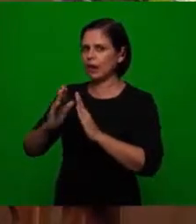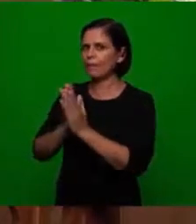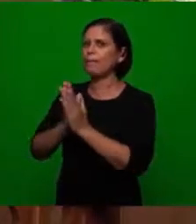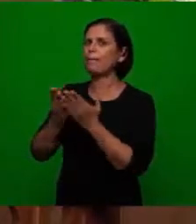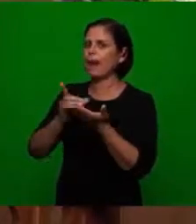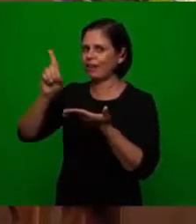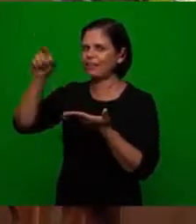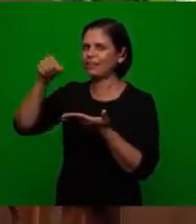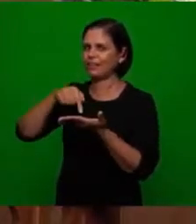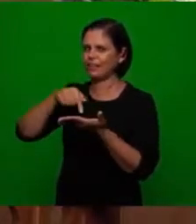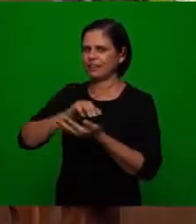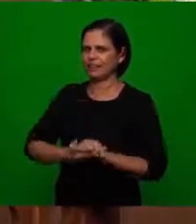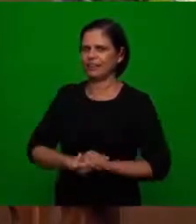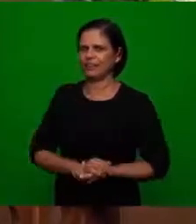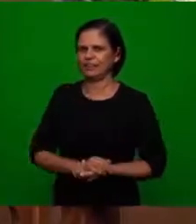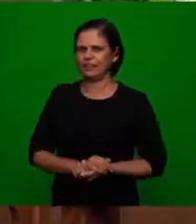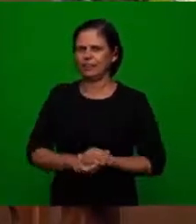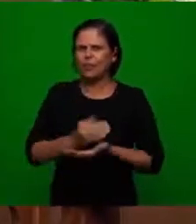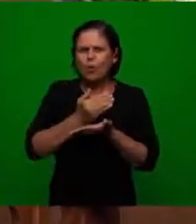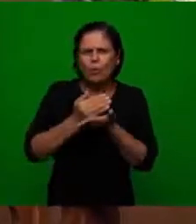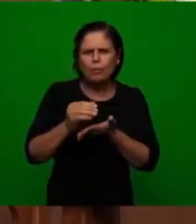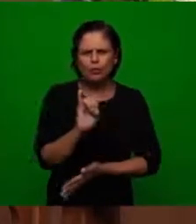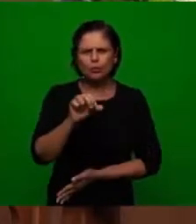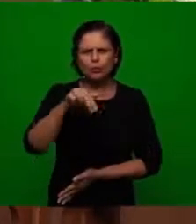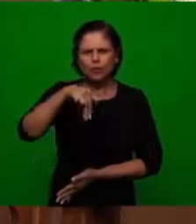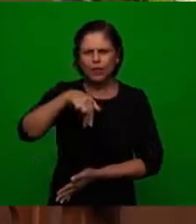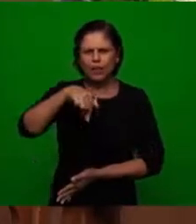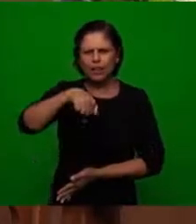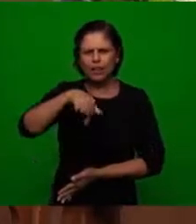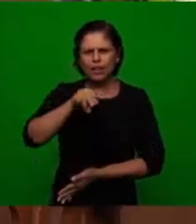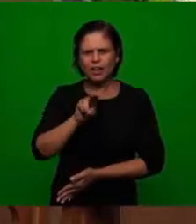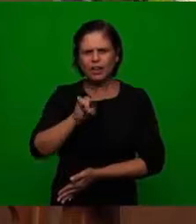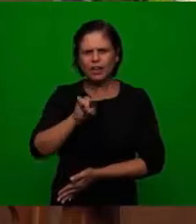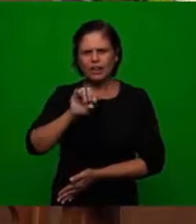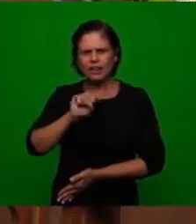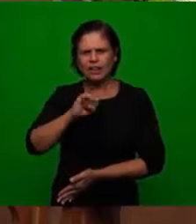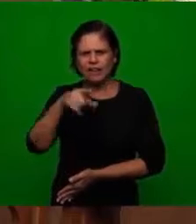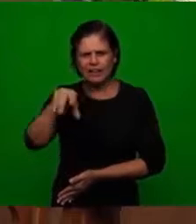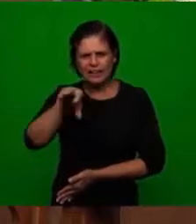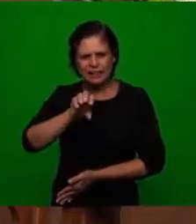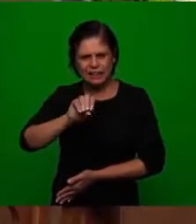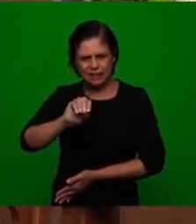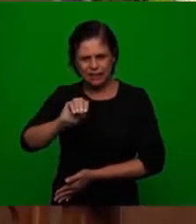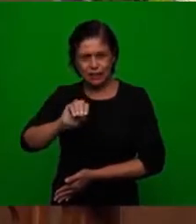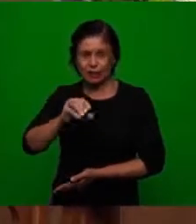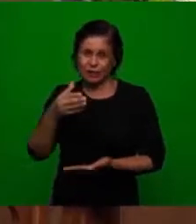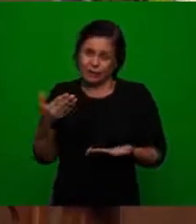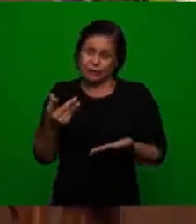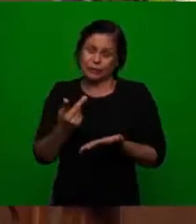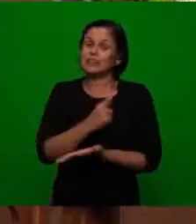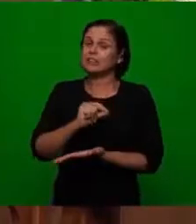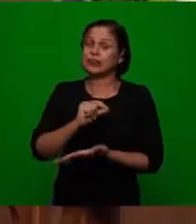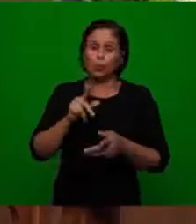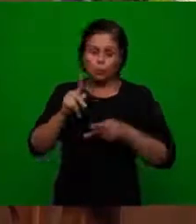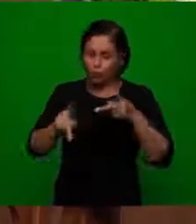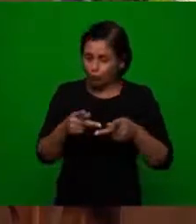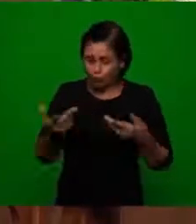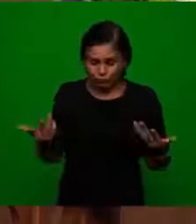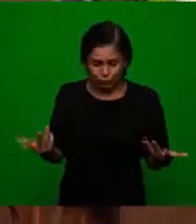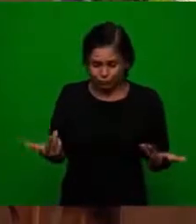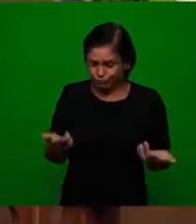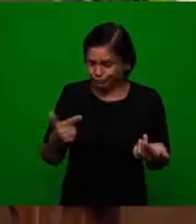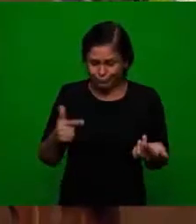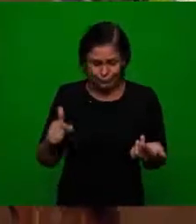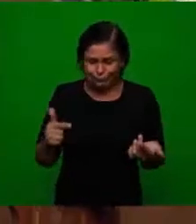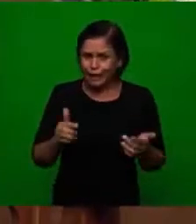no against the word the beginning of the Inquisition was to kill and then the people were forbidden from